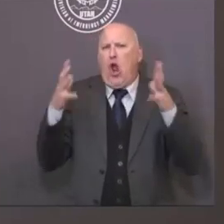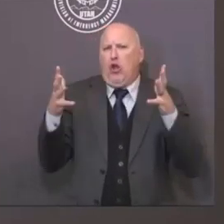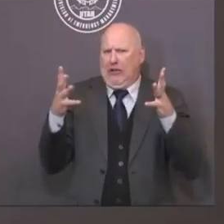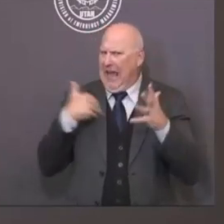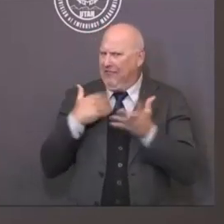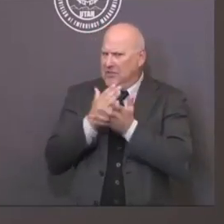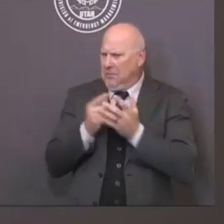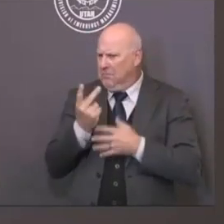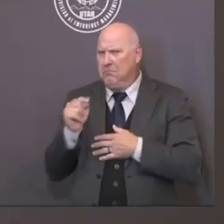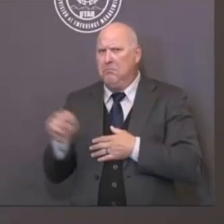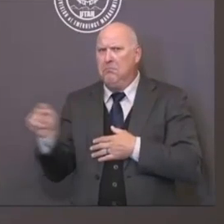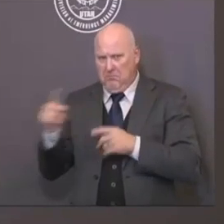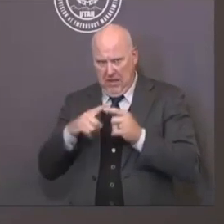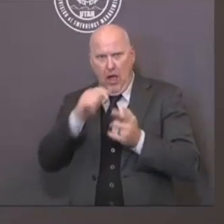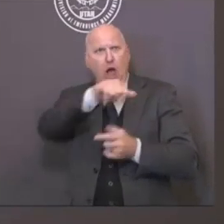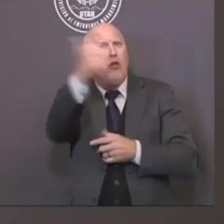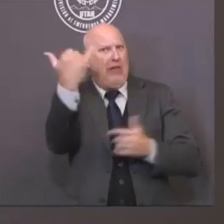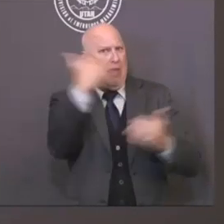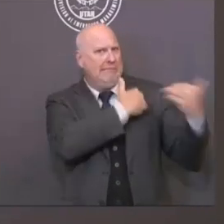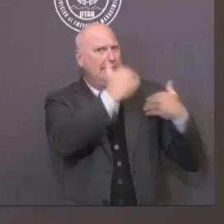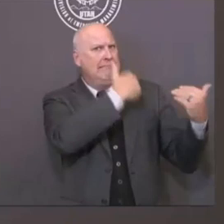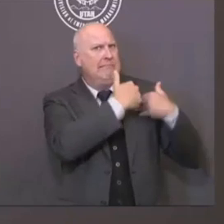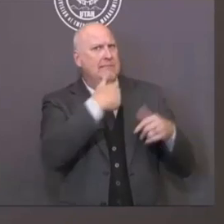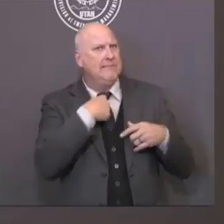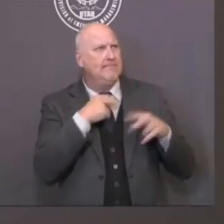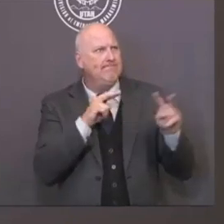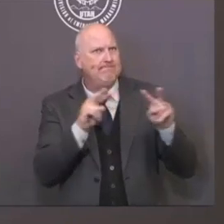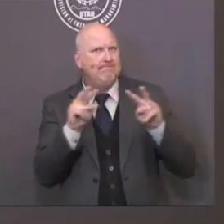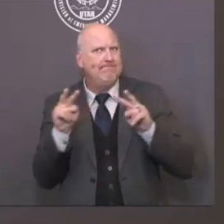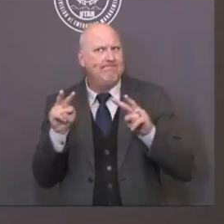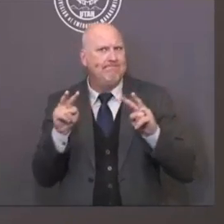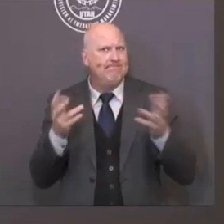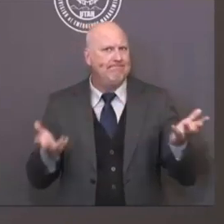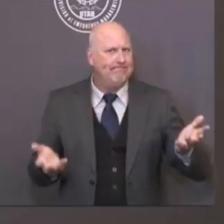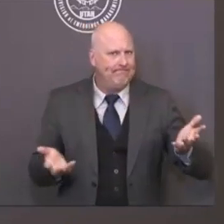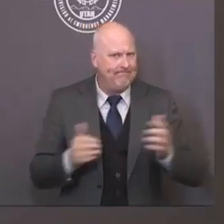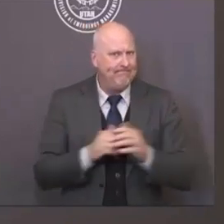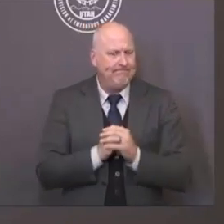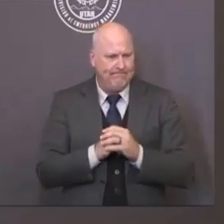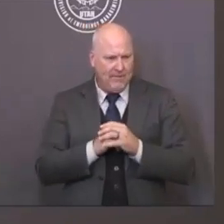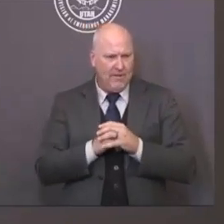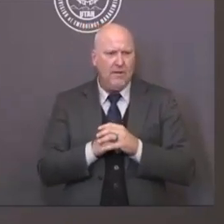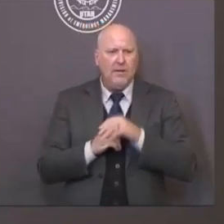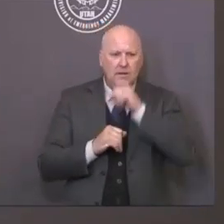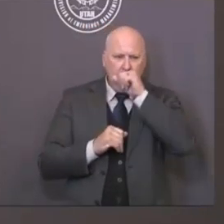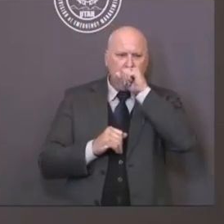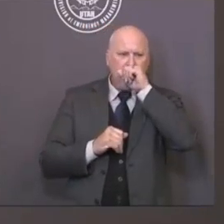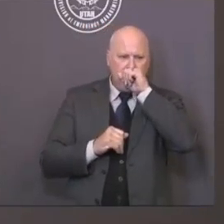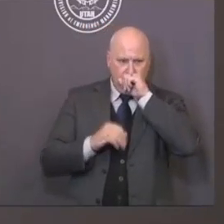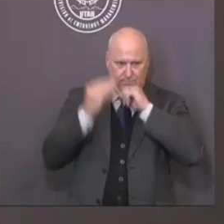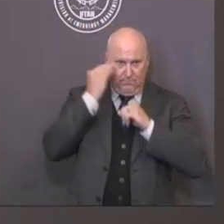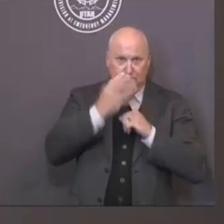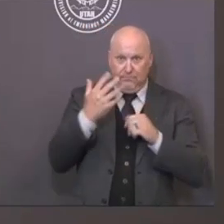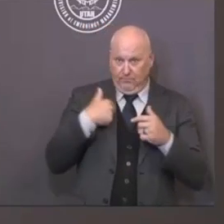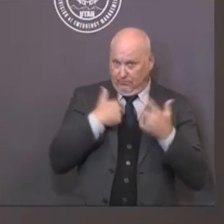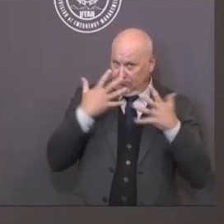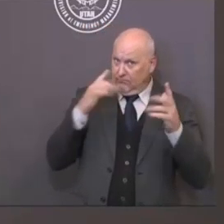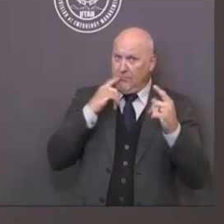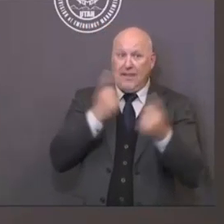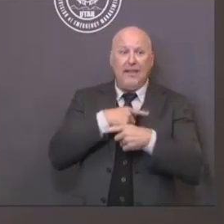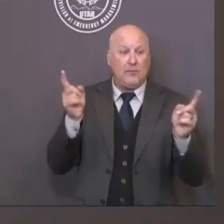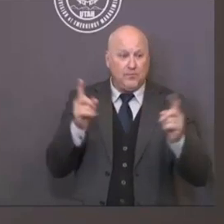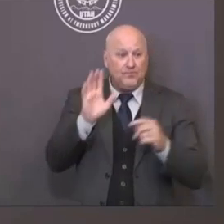has been if you come and work and participate in our state buildings, we are